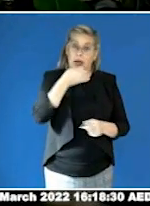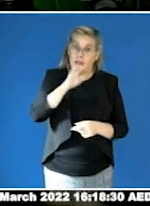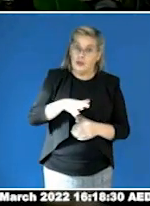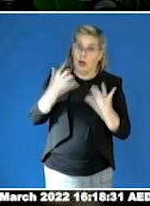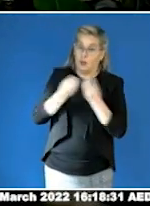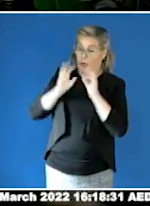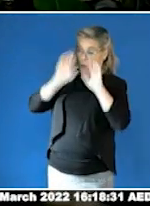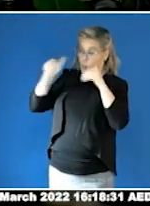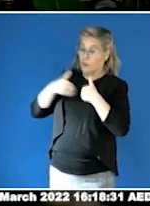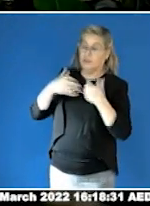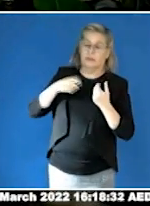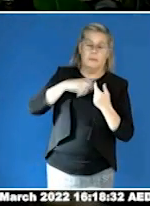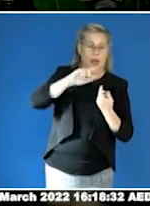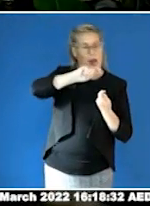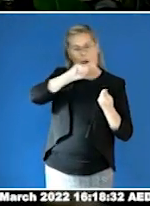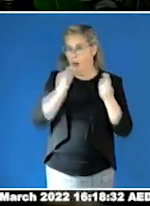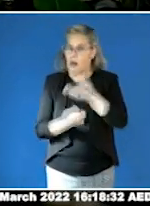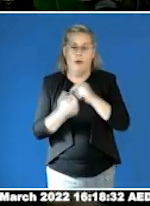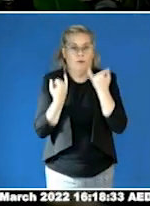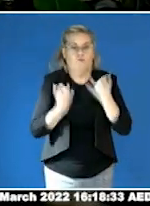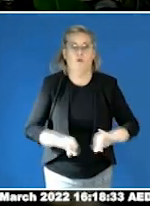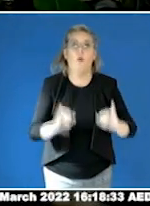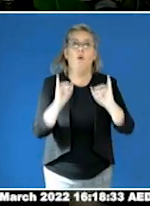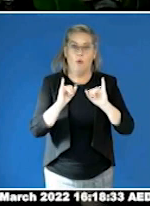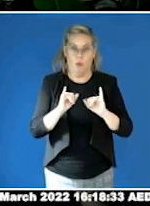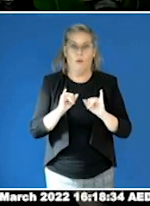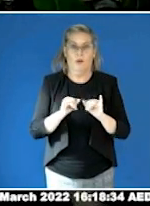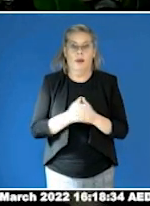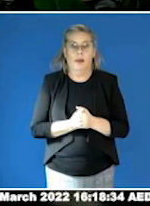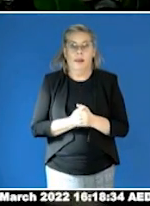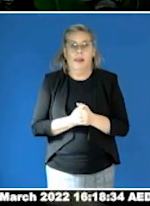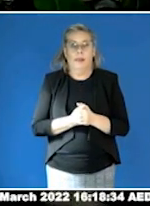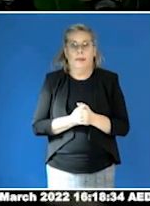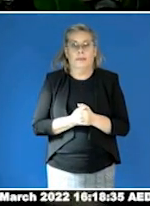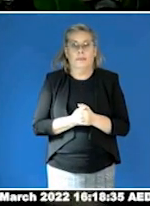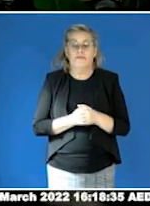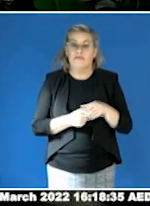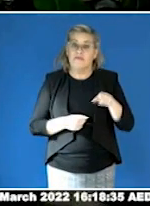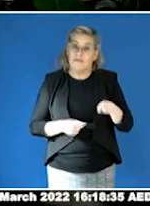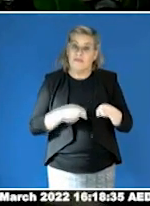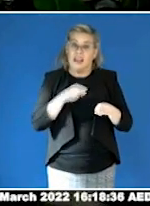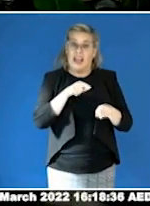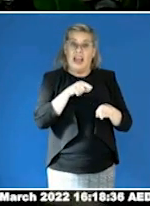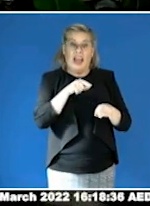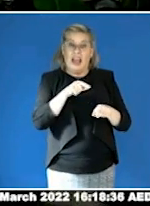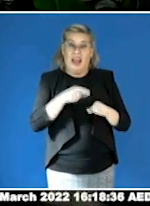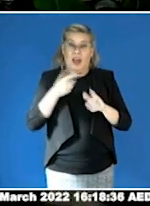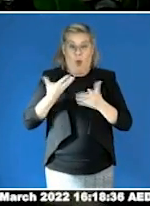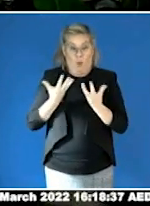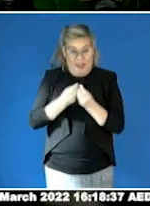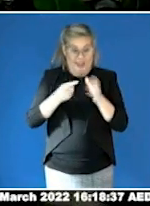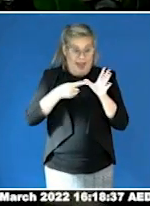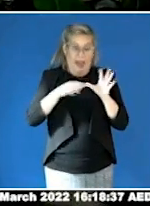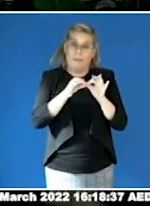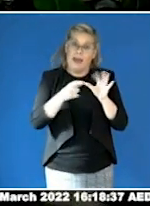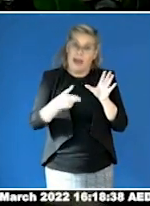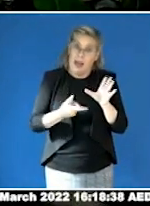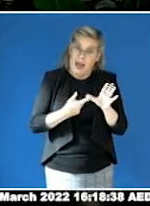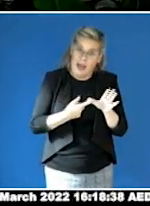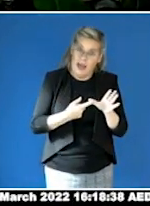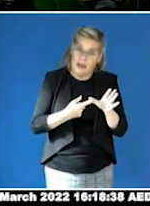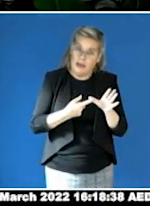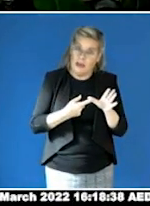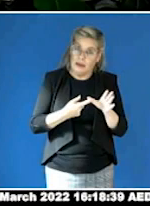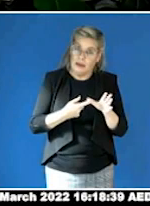that an adult then leverages to encourage a formerly unwilling participant to do something that they may not have originally felt